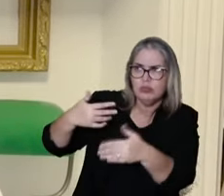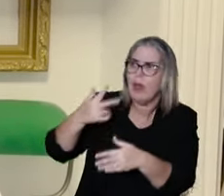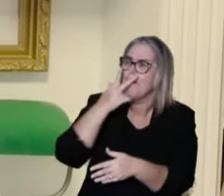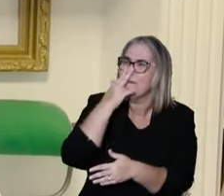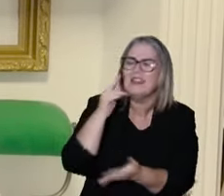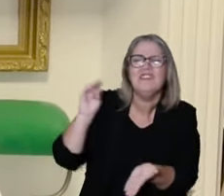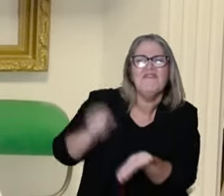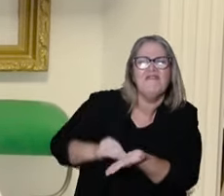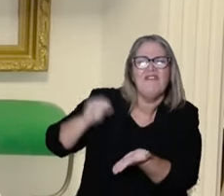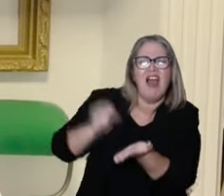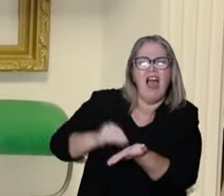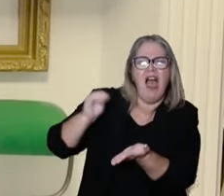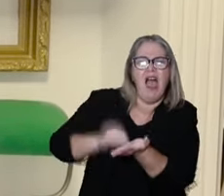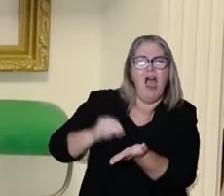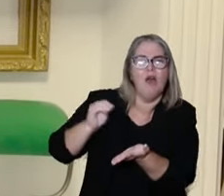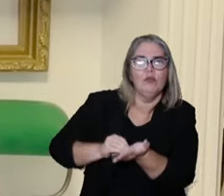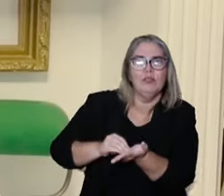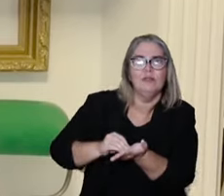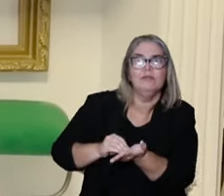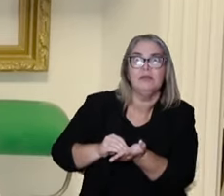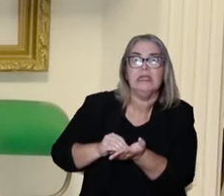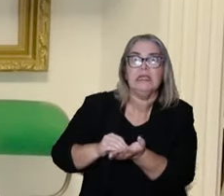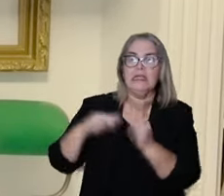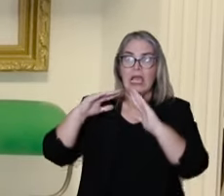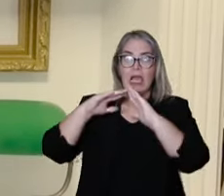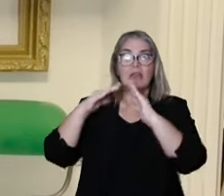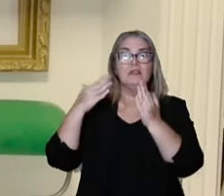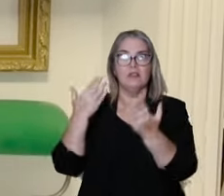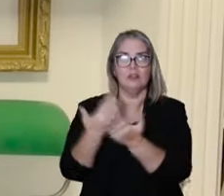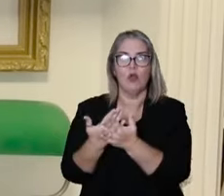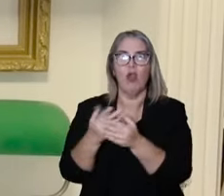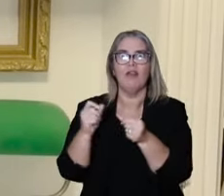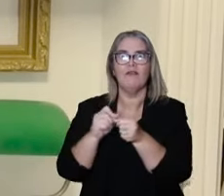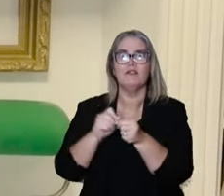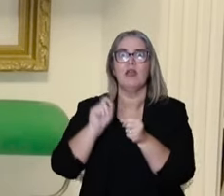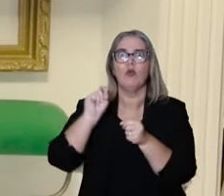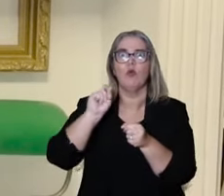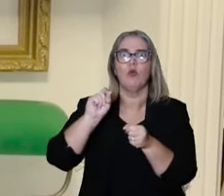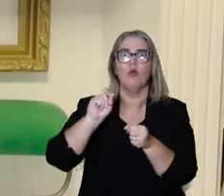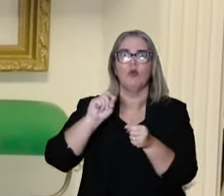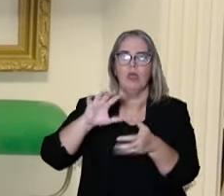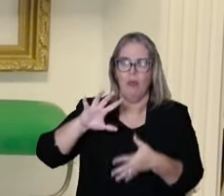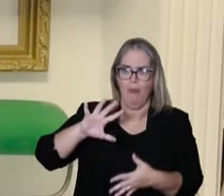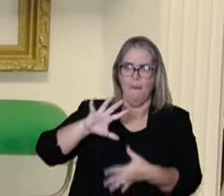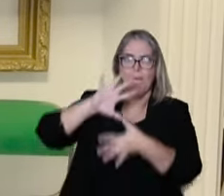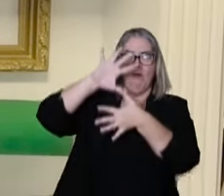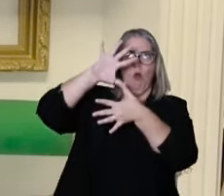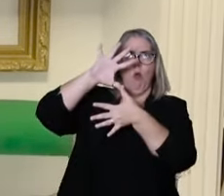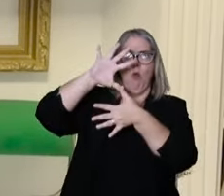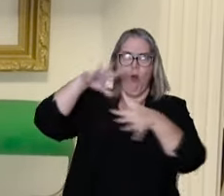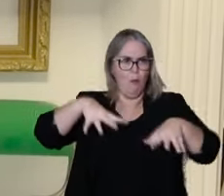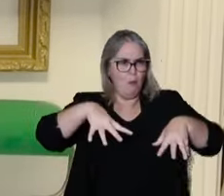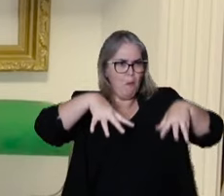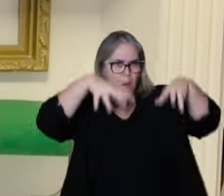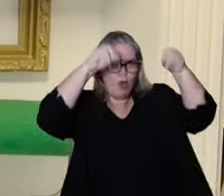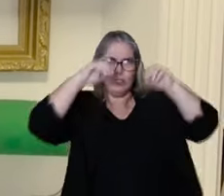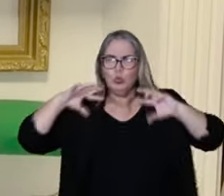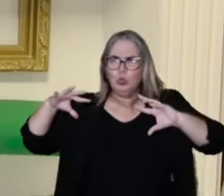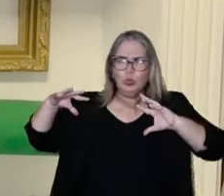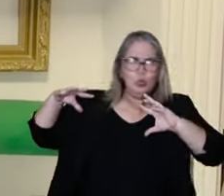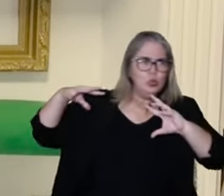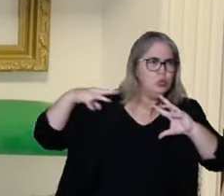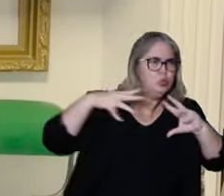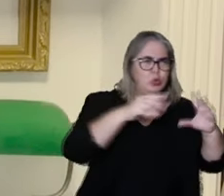measures were not satisfactory. And the colleges of cartography created the empire of the map that had the size of the